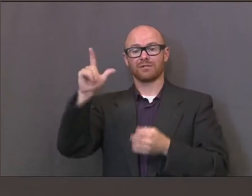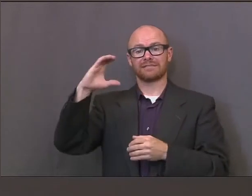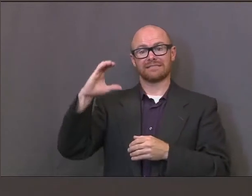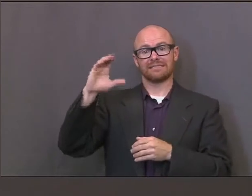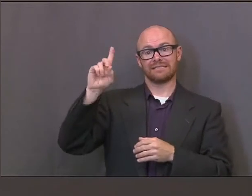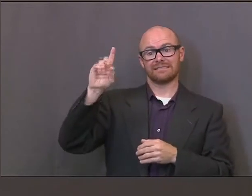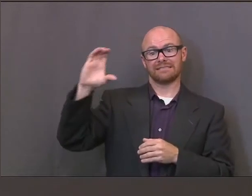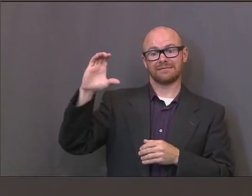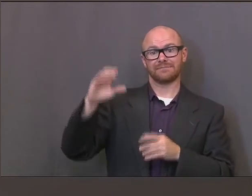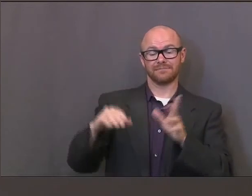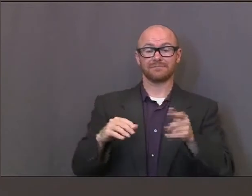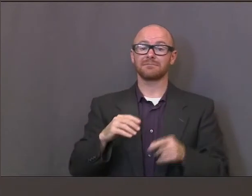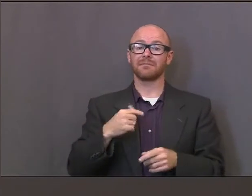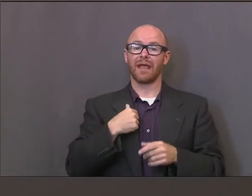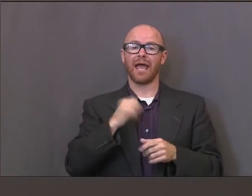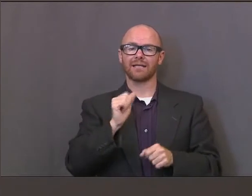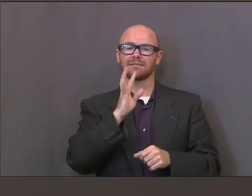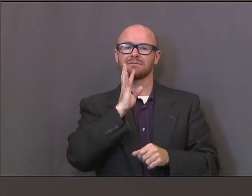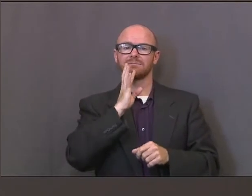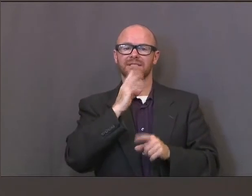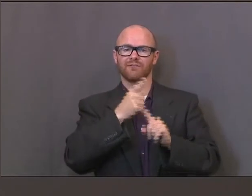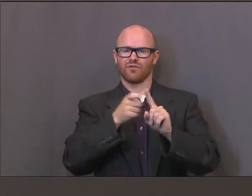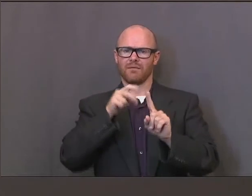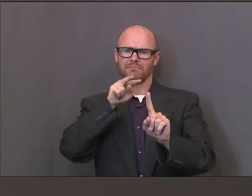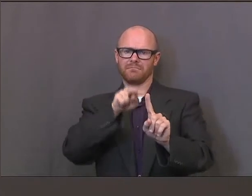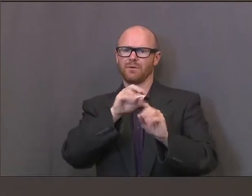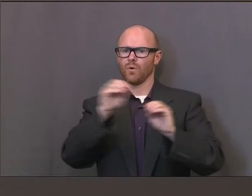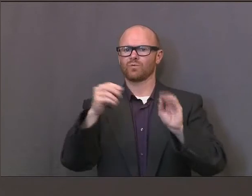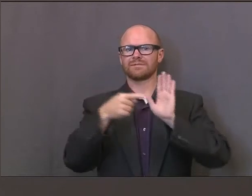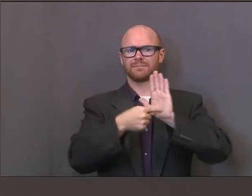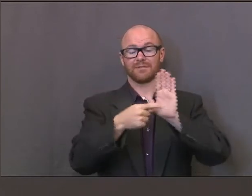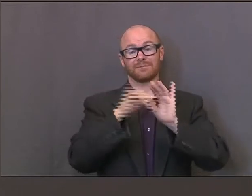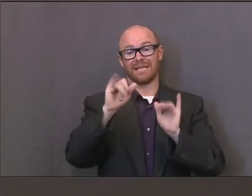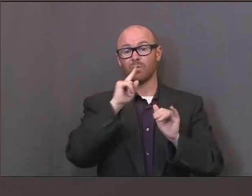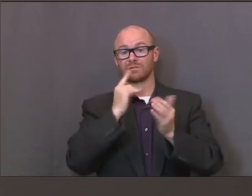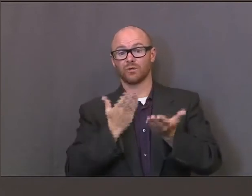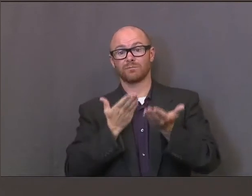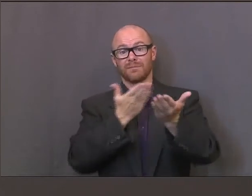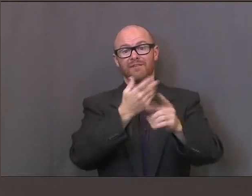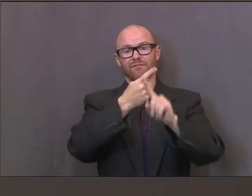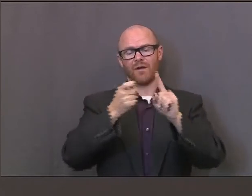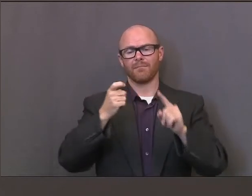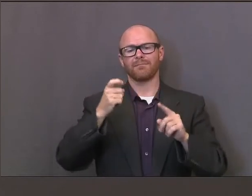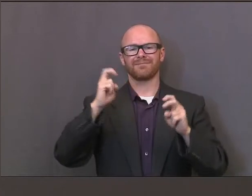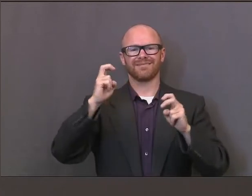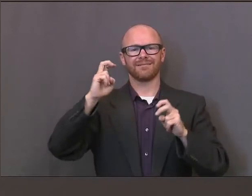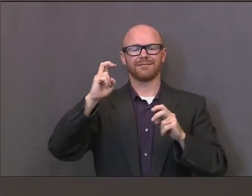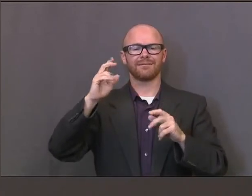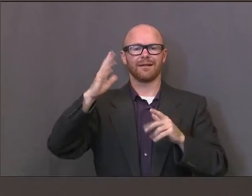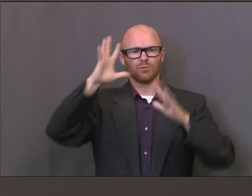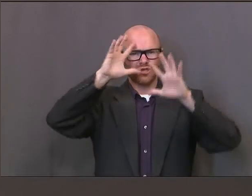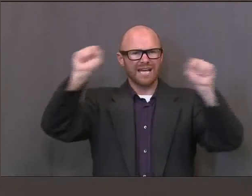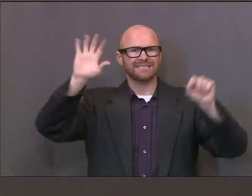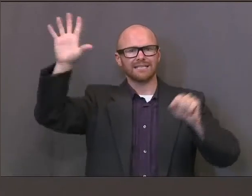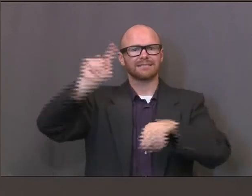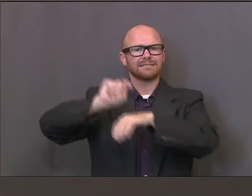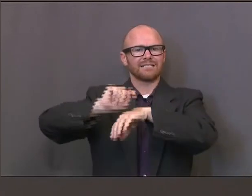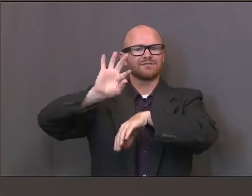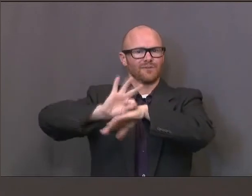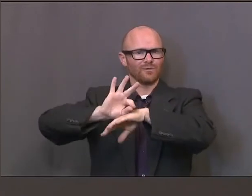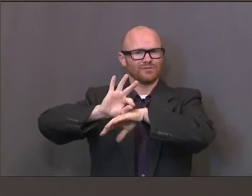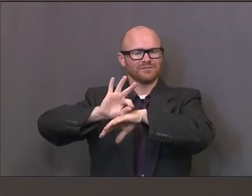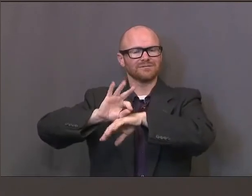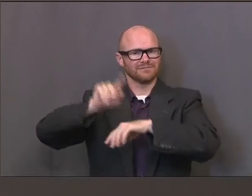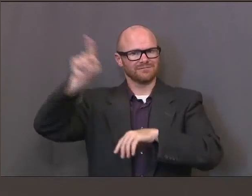I can speak from the asymptomatic standpoint. That was a recommendation out of the White House Task Force for coronavirus with input from the CDC.